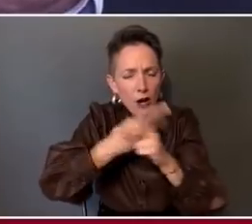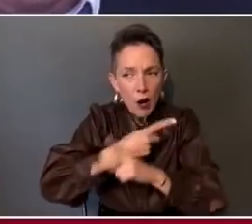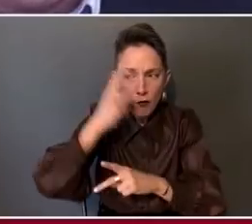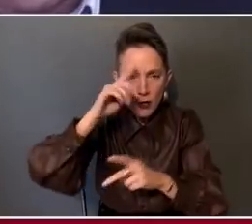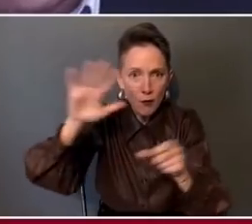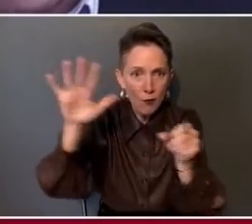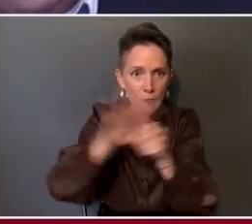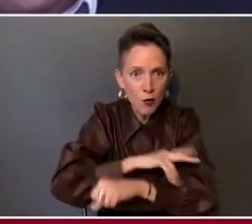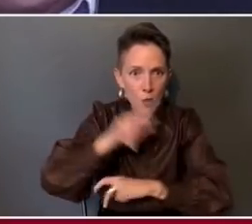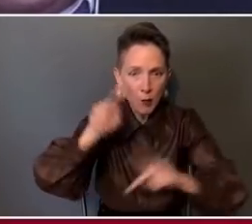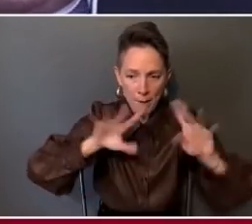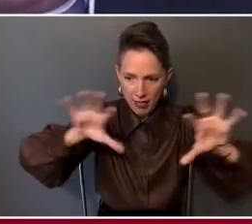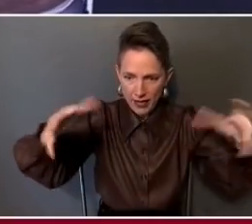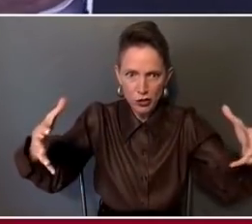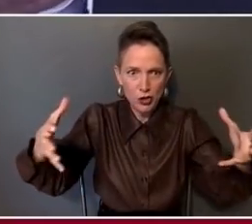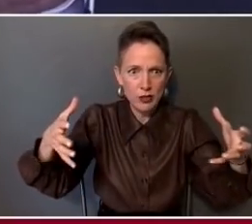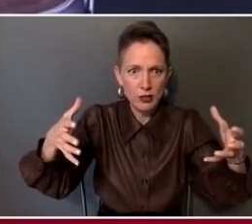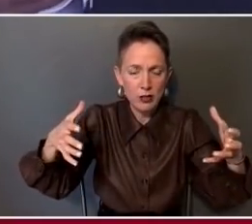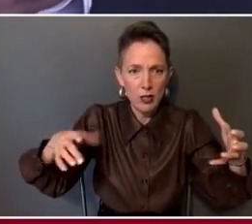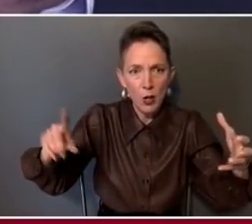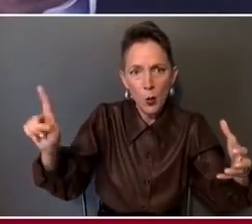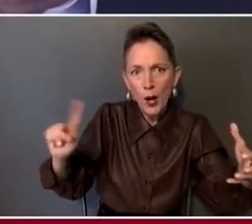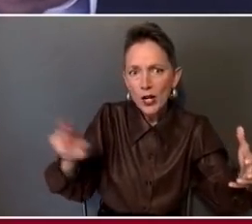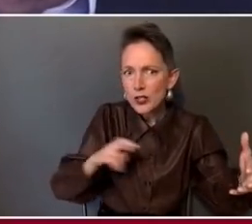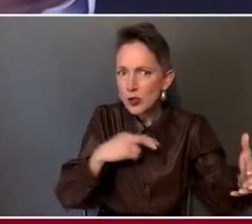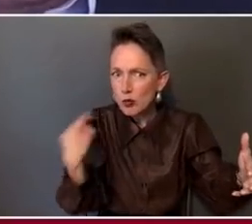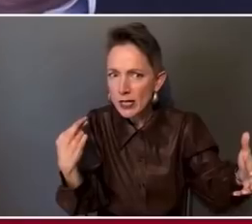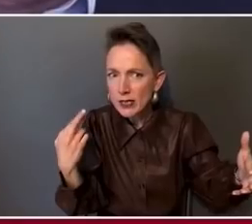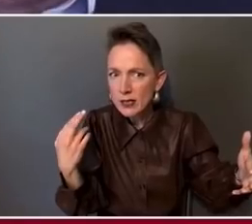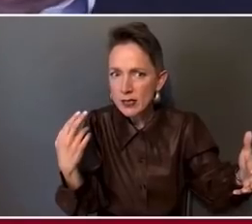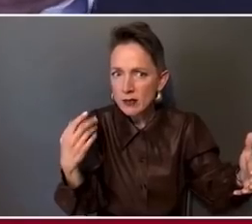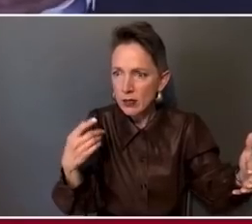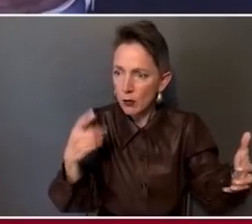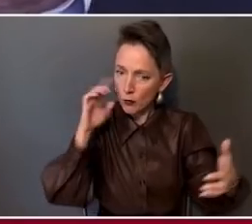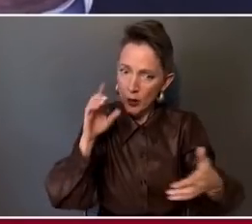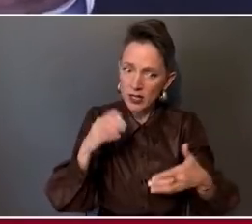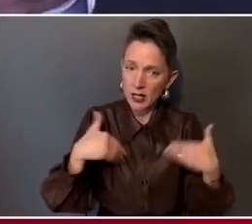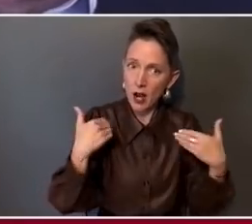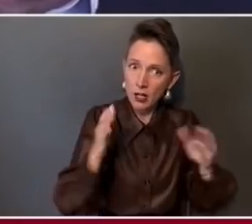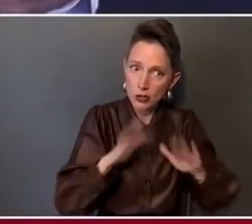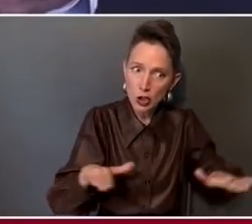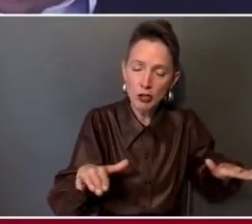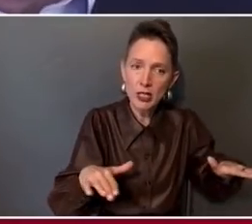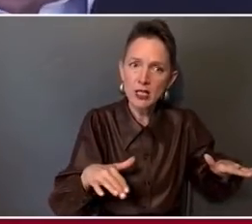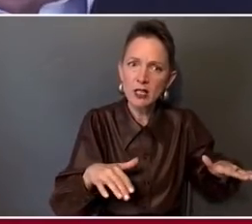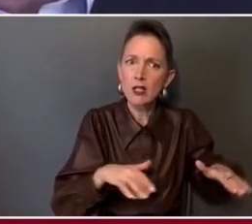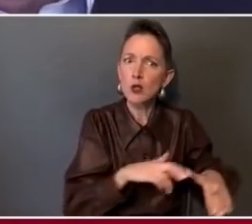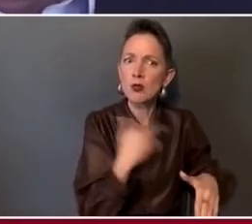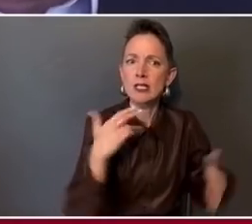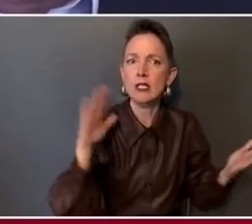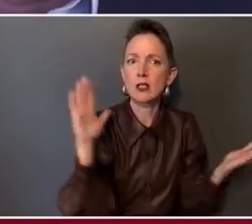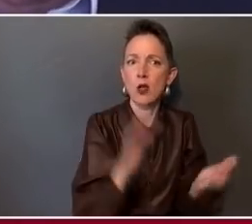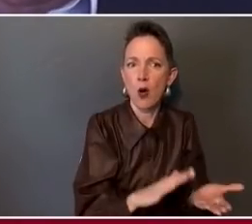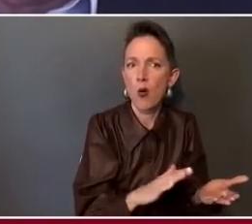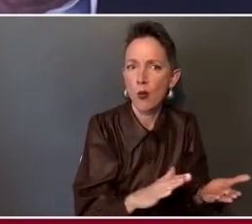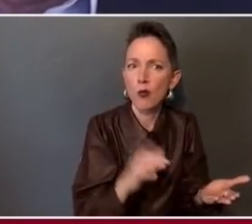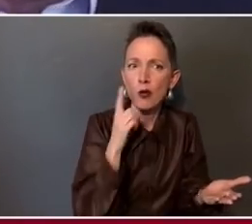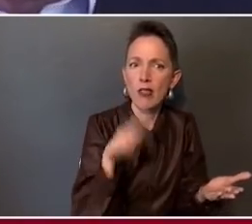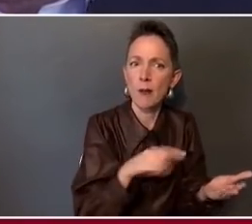population, where the risk is very low for young children to have serious illness and die.